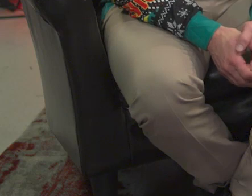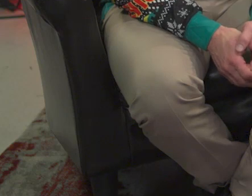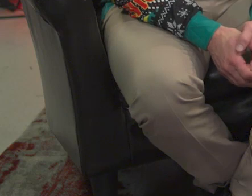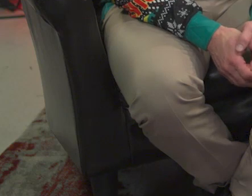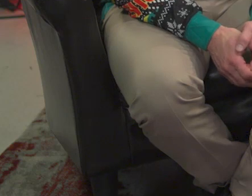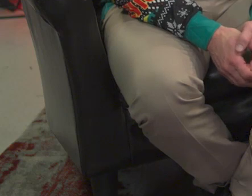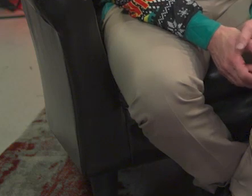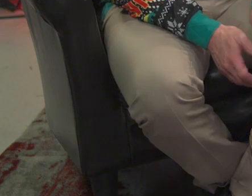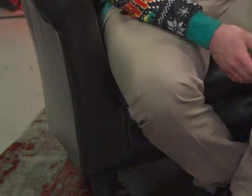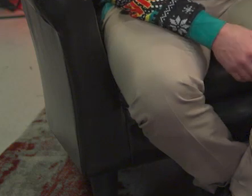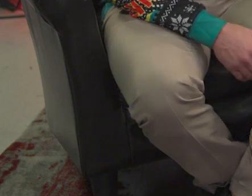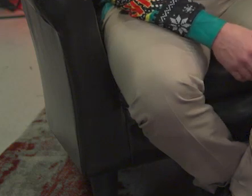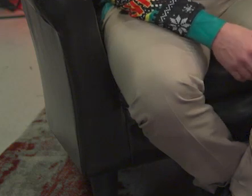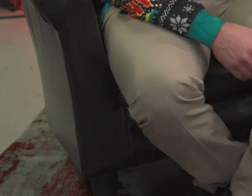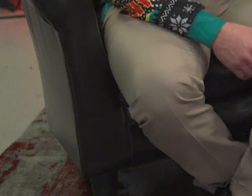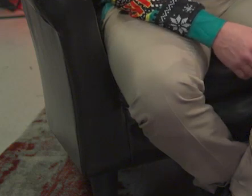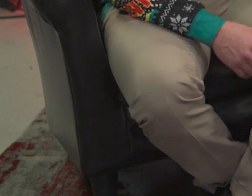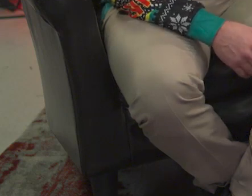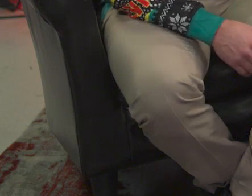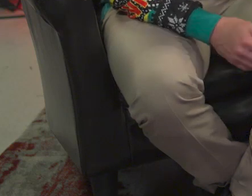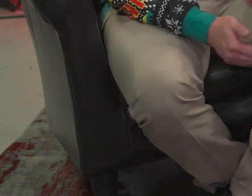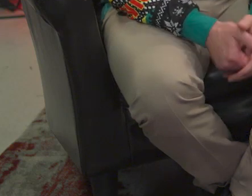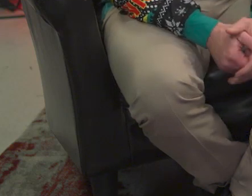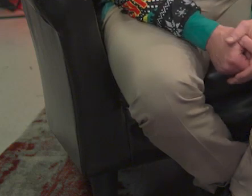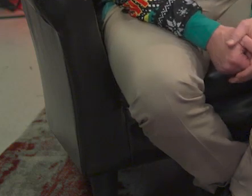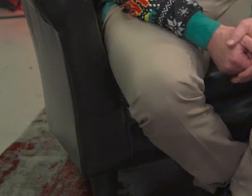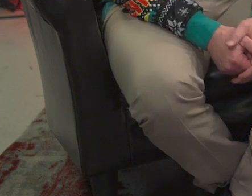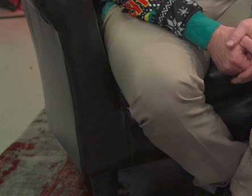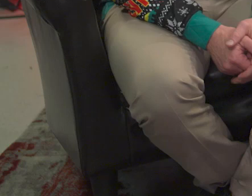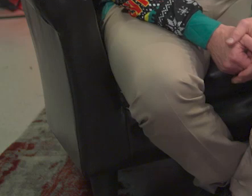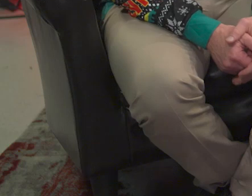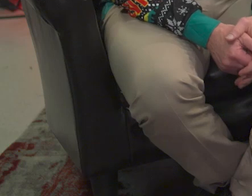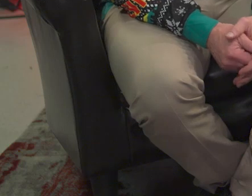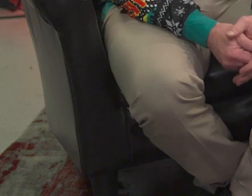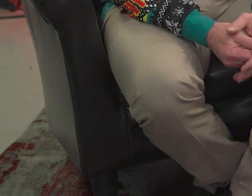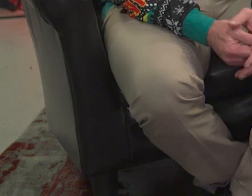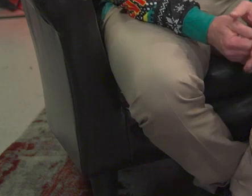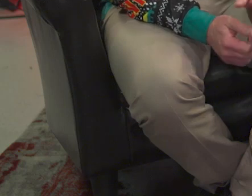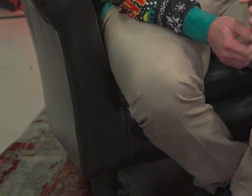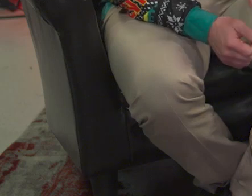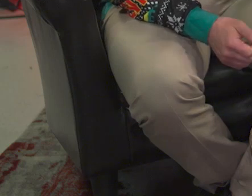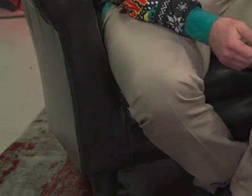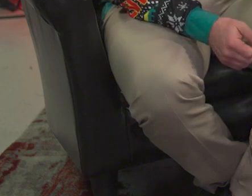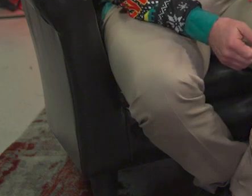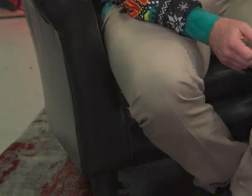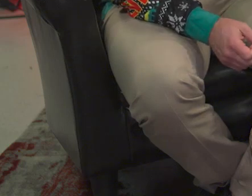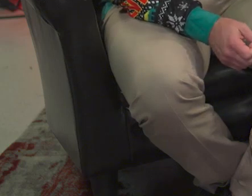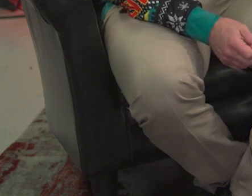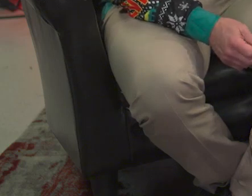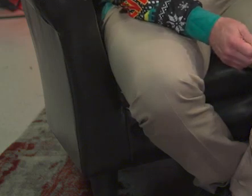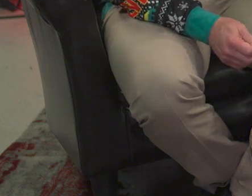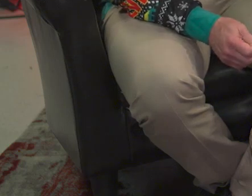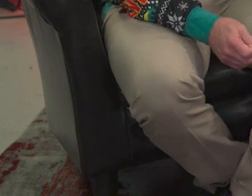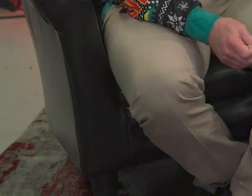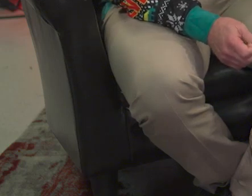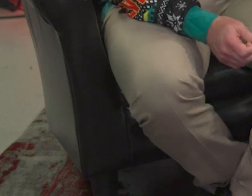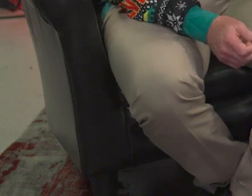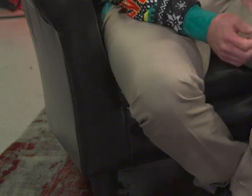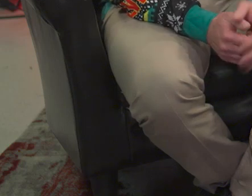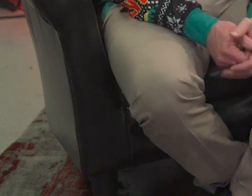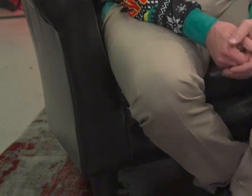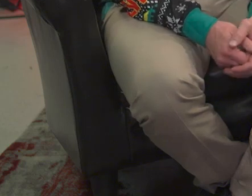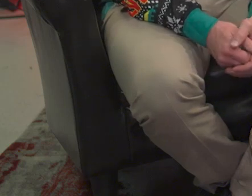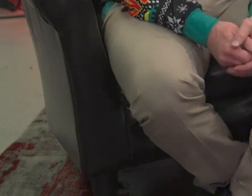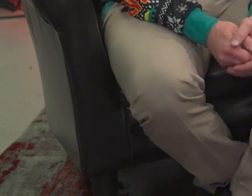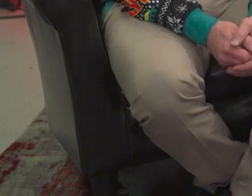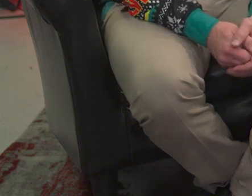comprehensive cancer center. And we are one of only 53 in the whole country and this makes it clear that people in the region don't have to travel to far